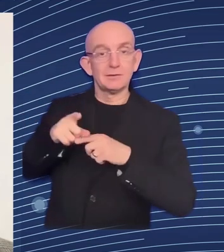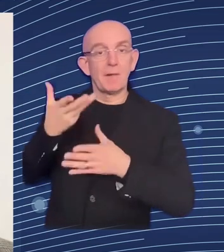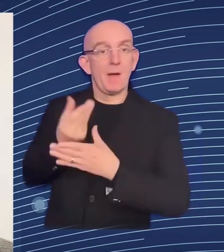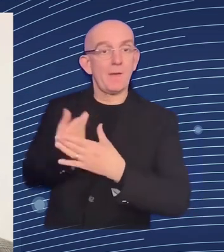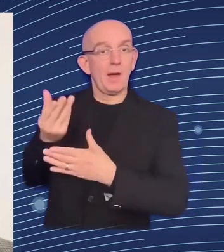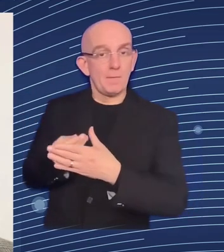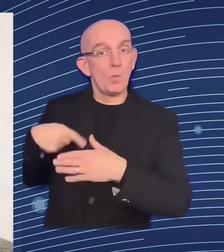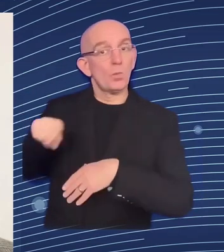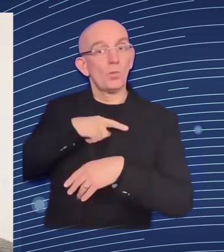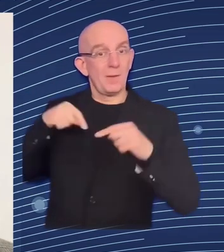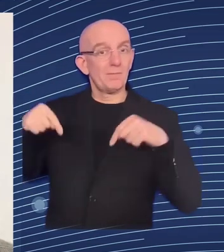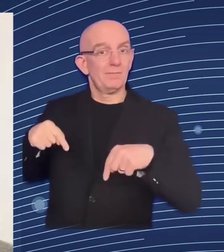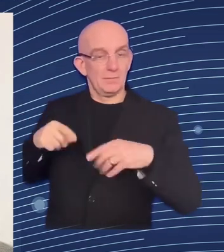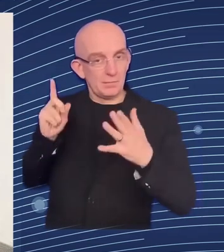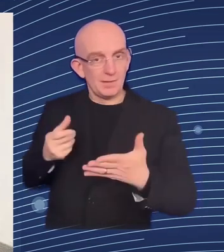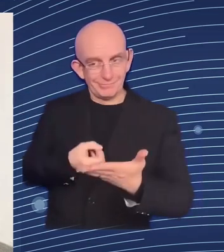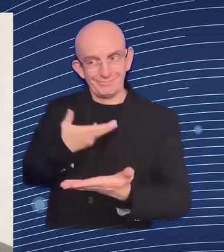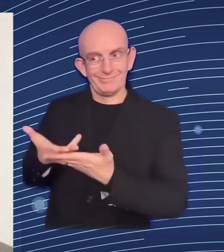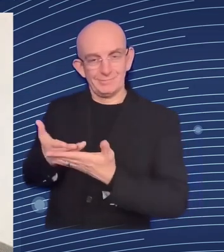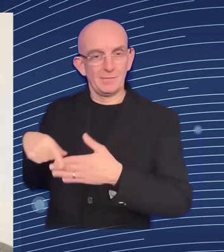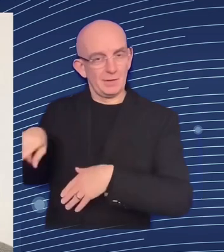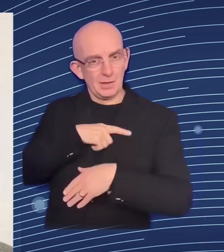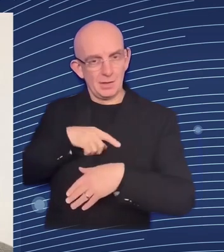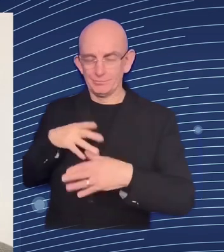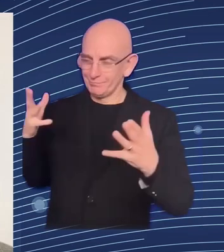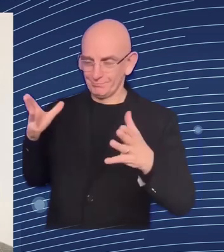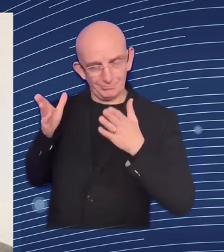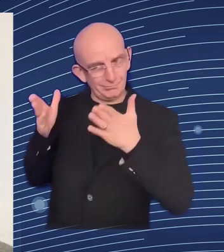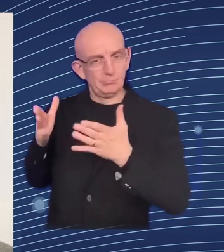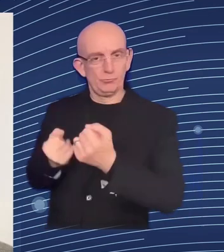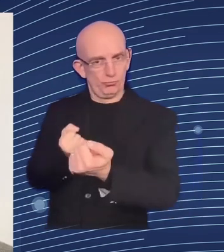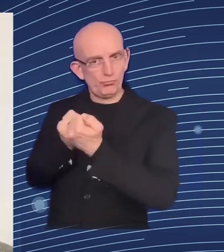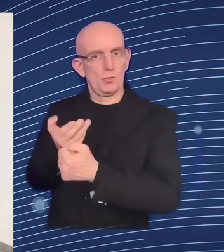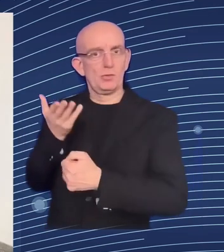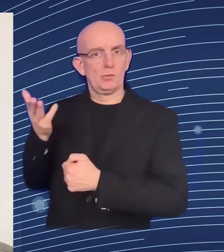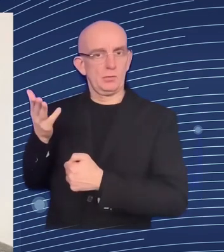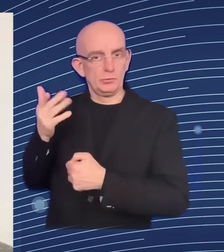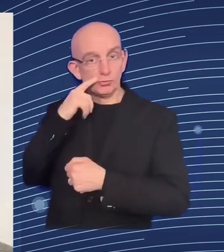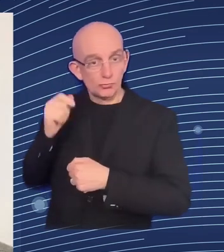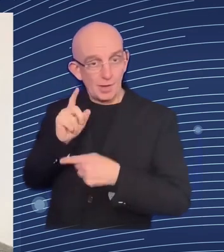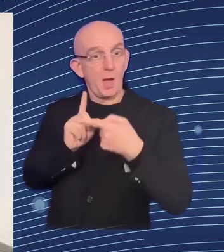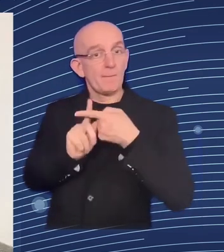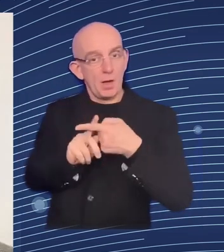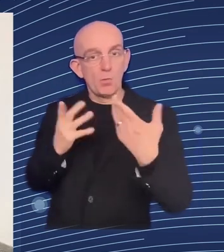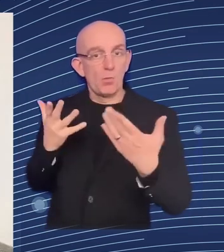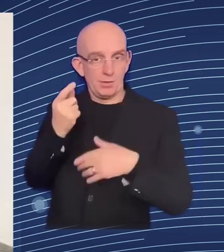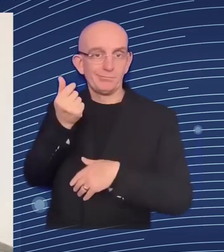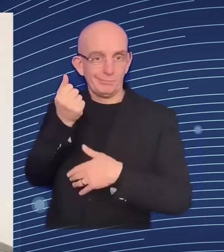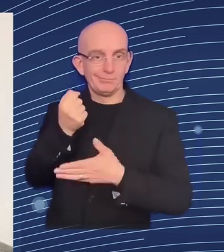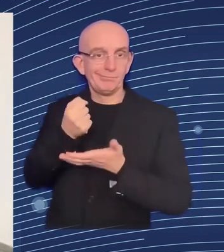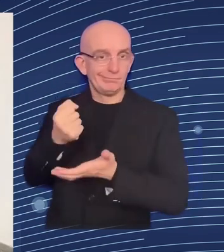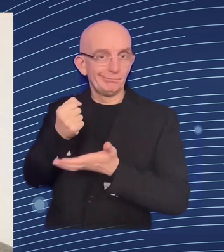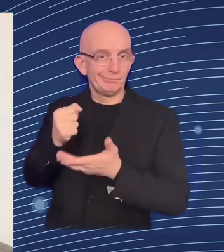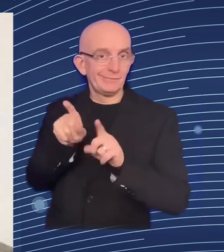ukraine also financial because it's different aspects but everything goes together first the military